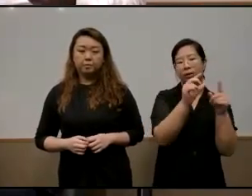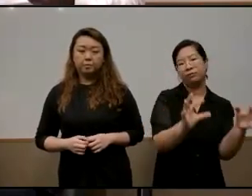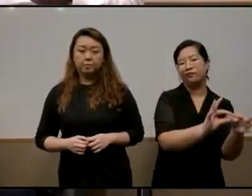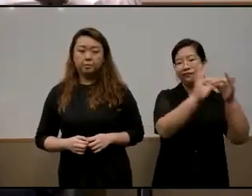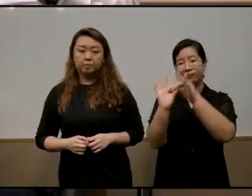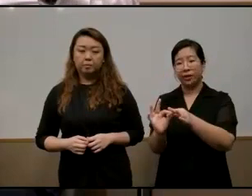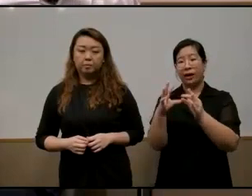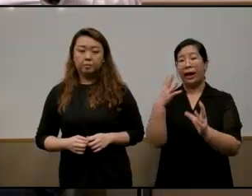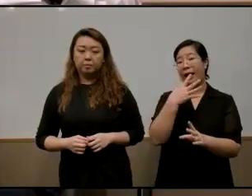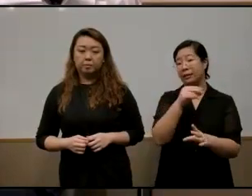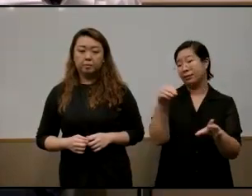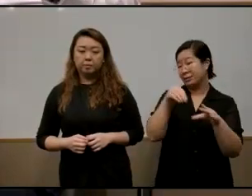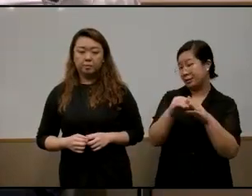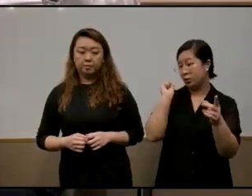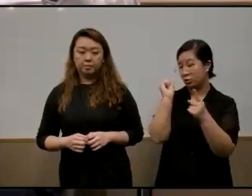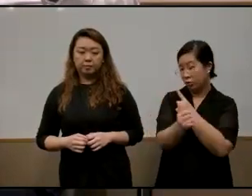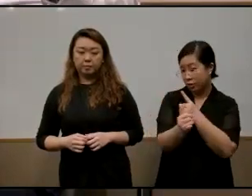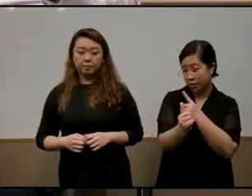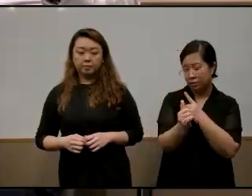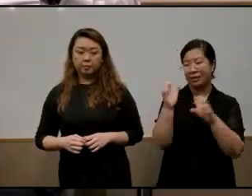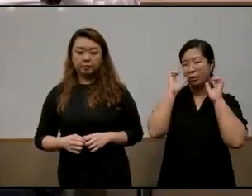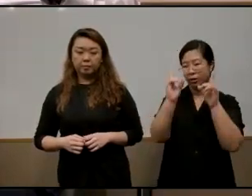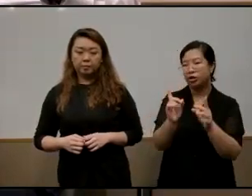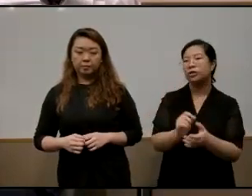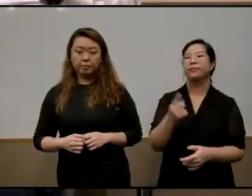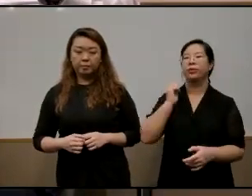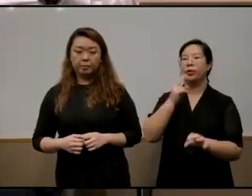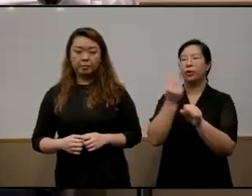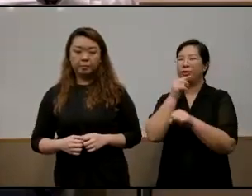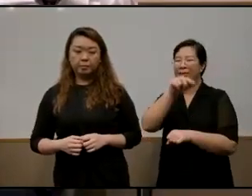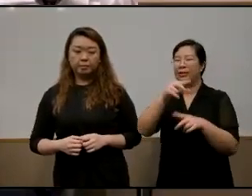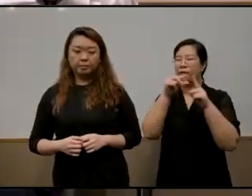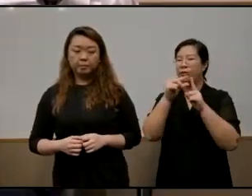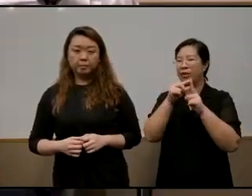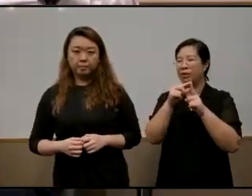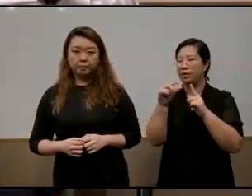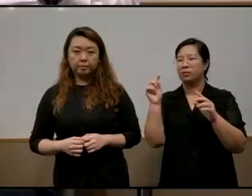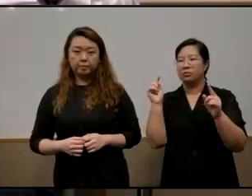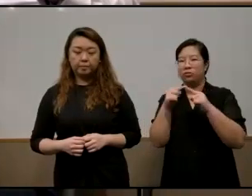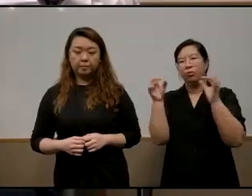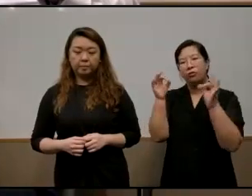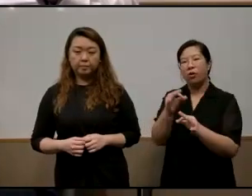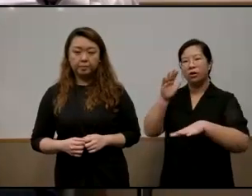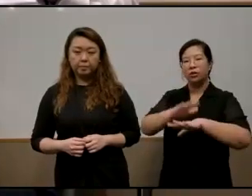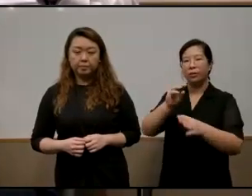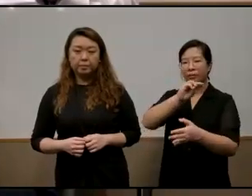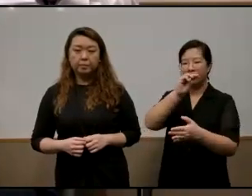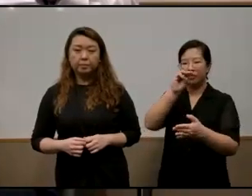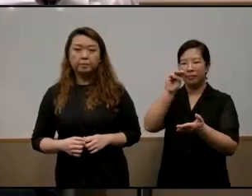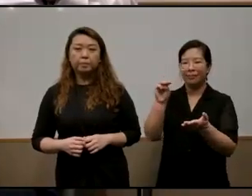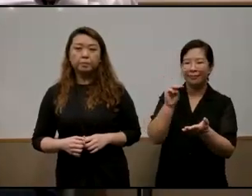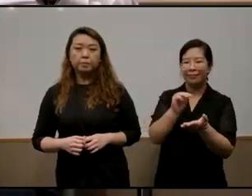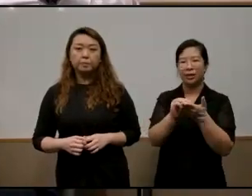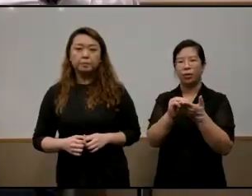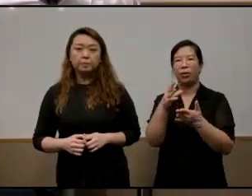the sociology of literature education literature that uh it's it is it's the apple and the middle and upper class